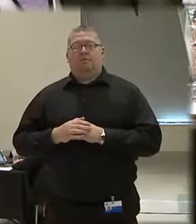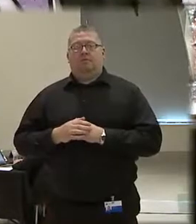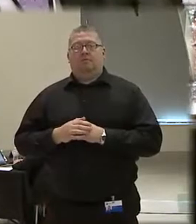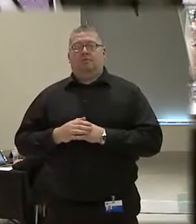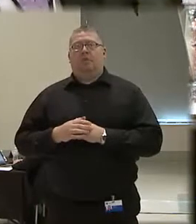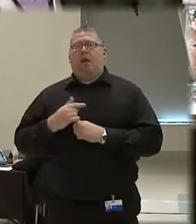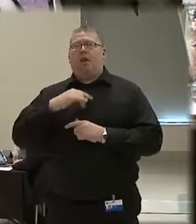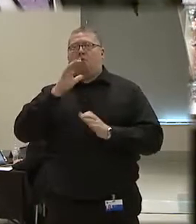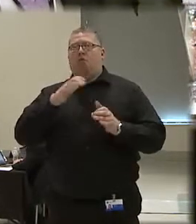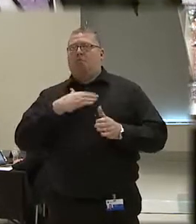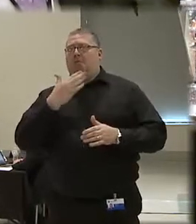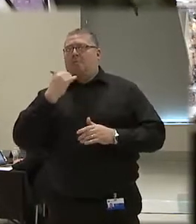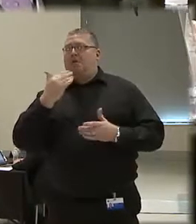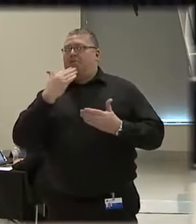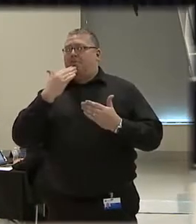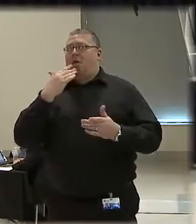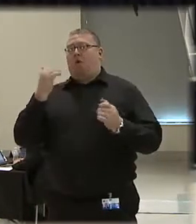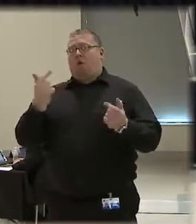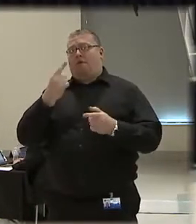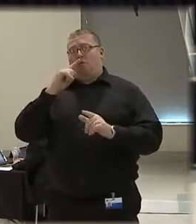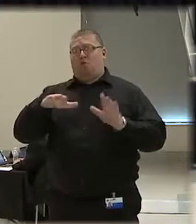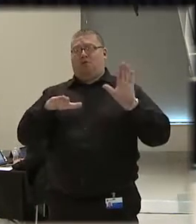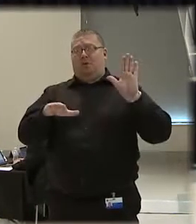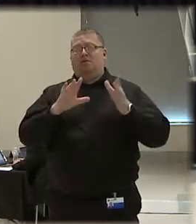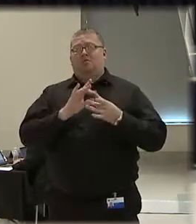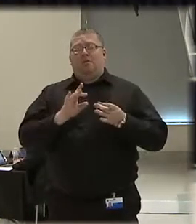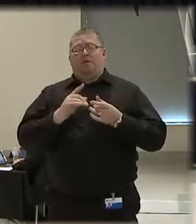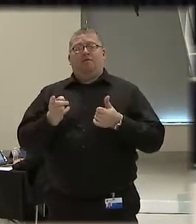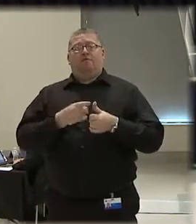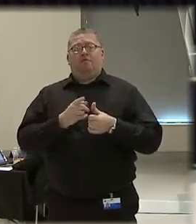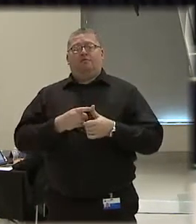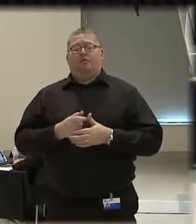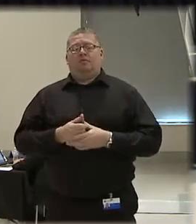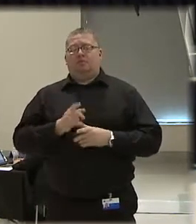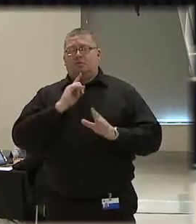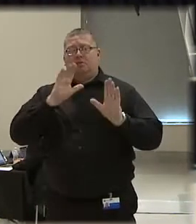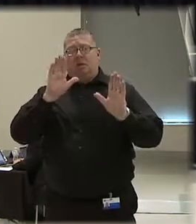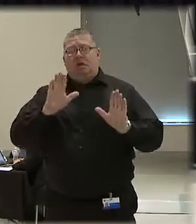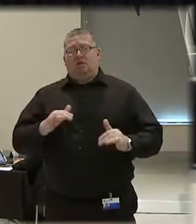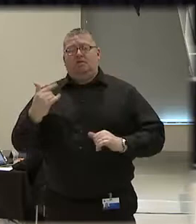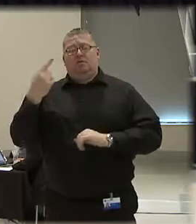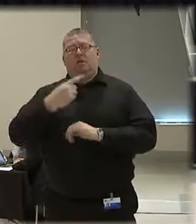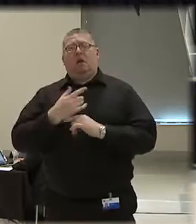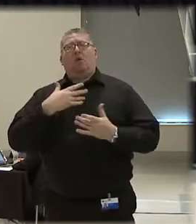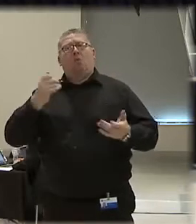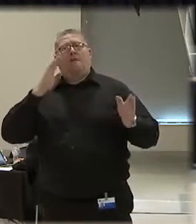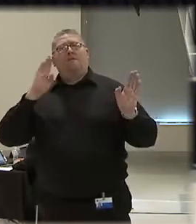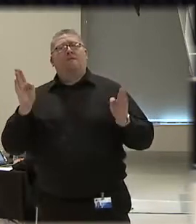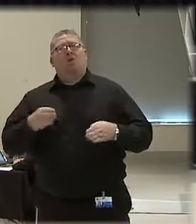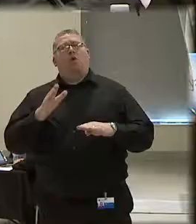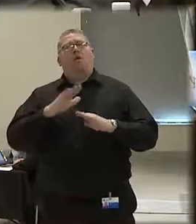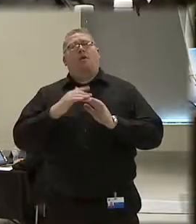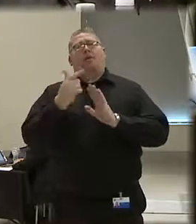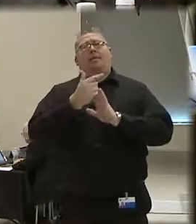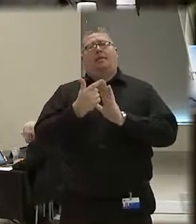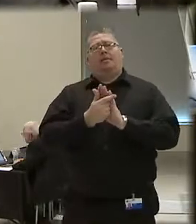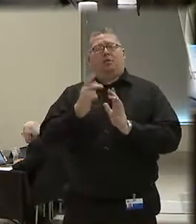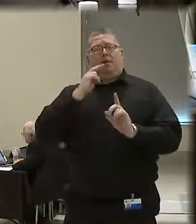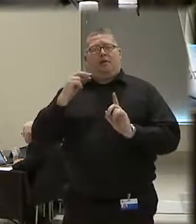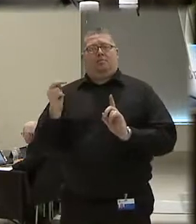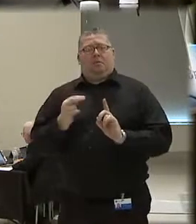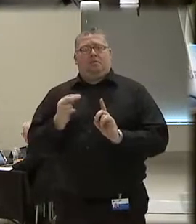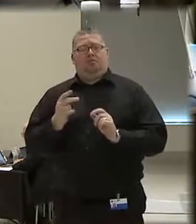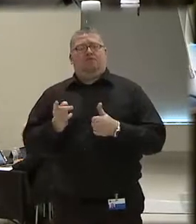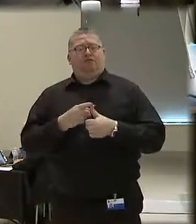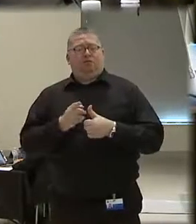certainly do my best. Thank you all for your testimony. First of all, it's been excellent today. I want to focus in on the legal aspect a